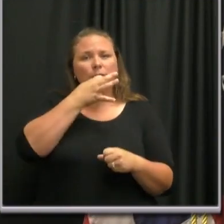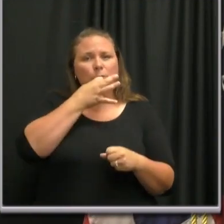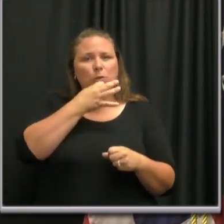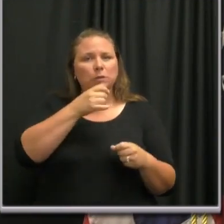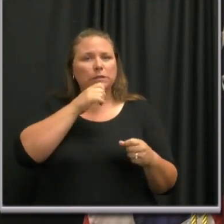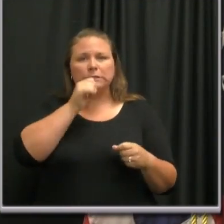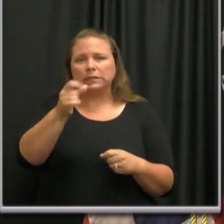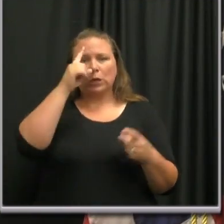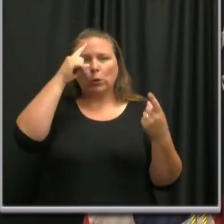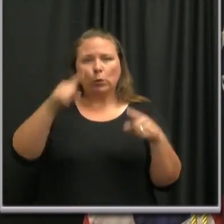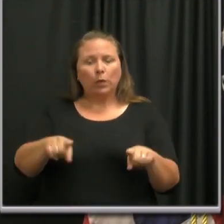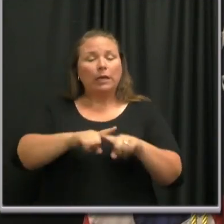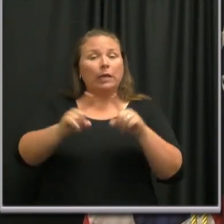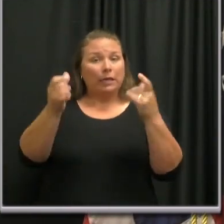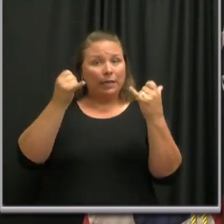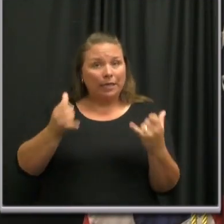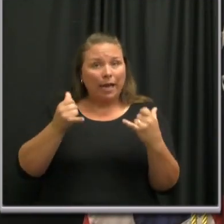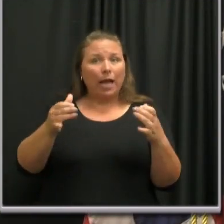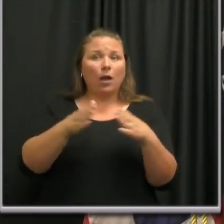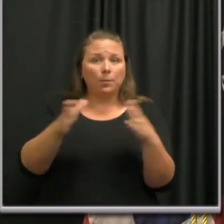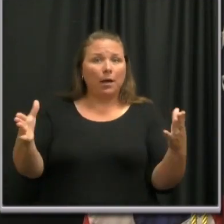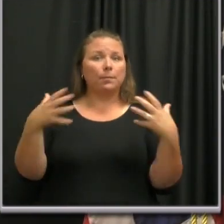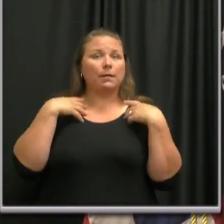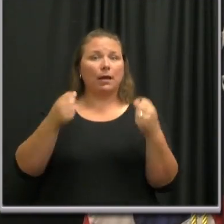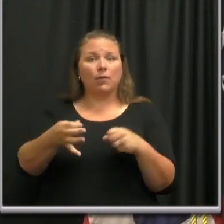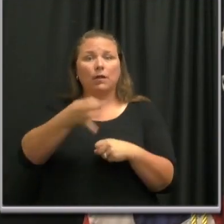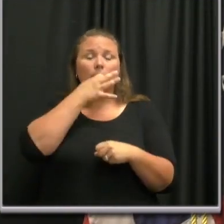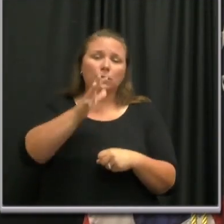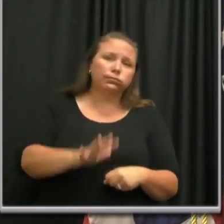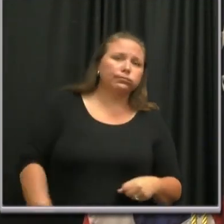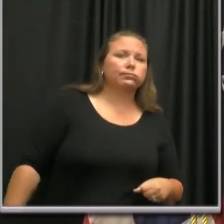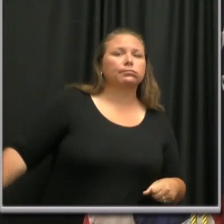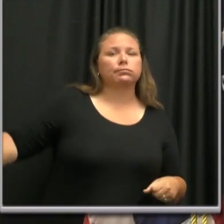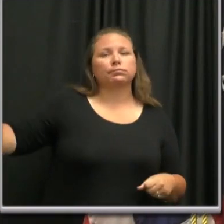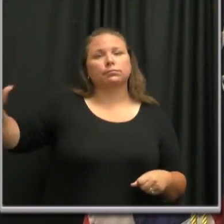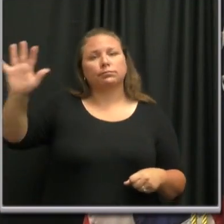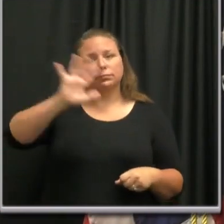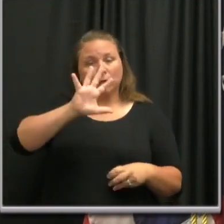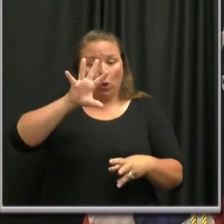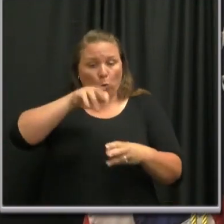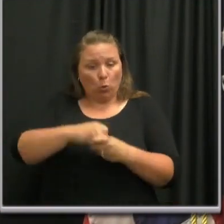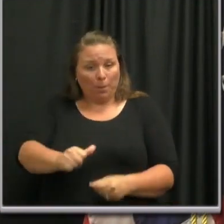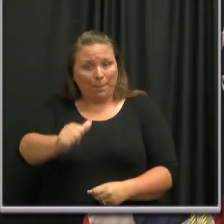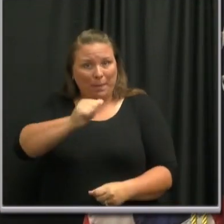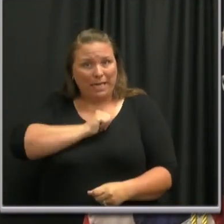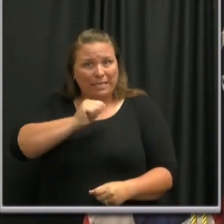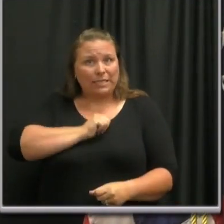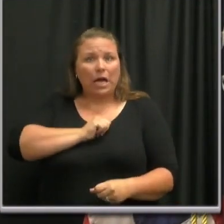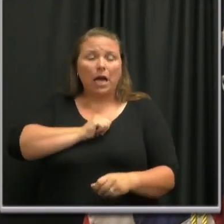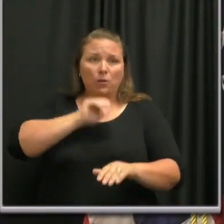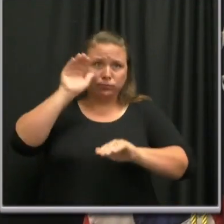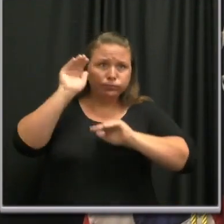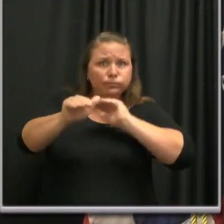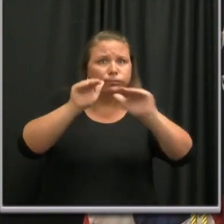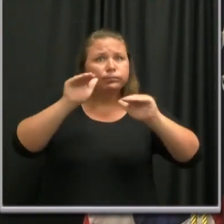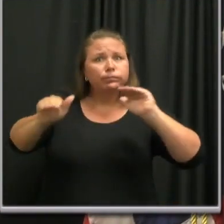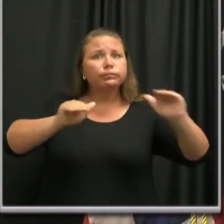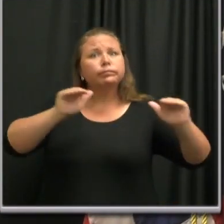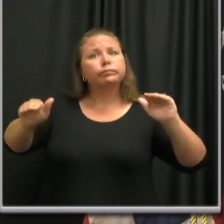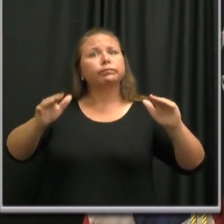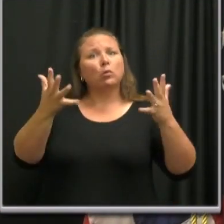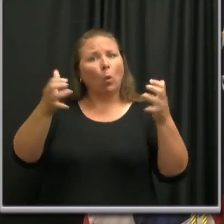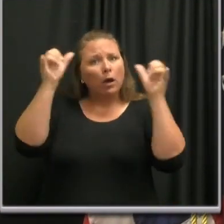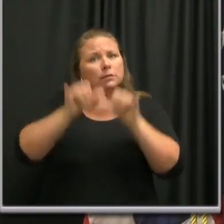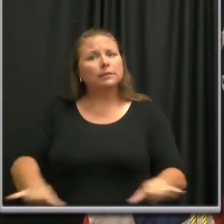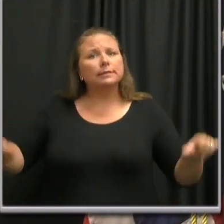But now, public health experts, including myself, are singing from the same sheet of music.